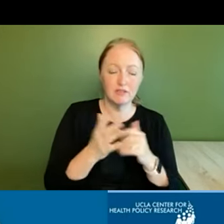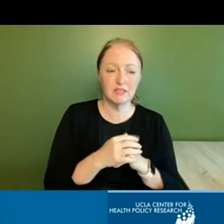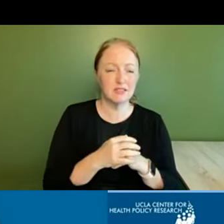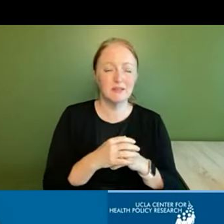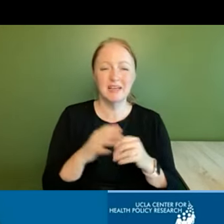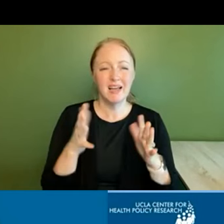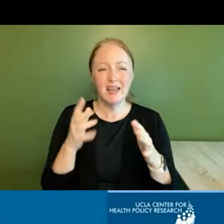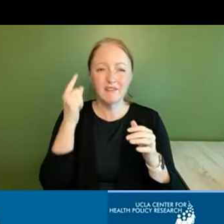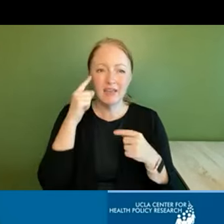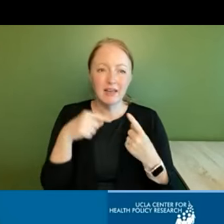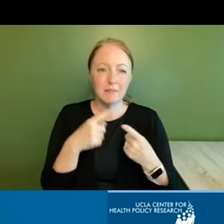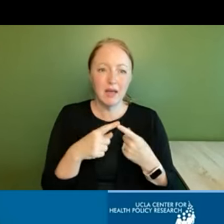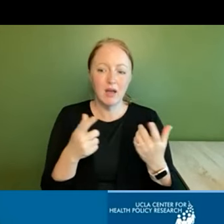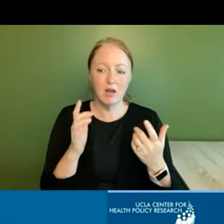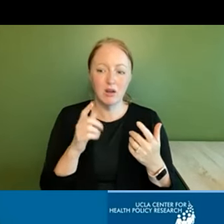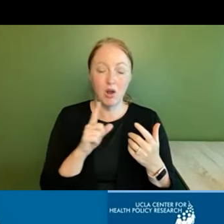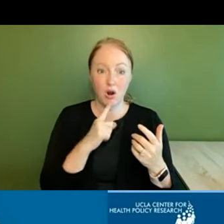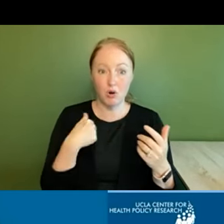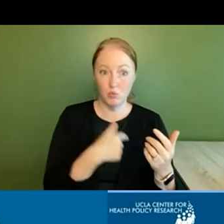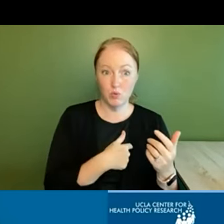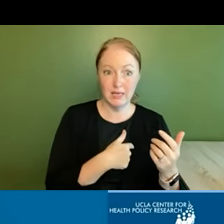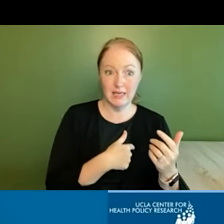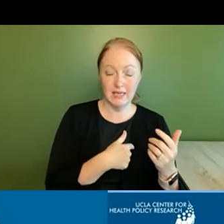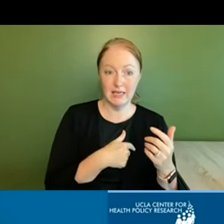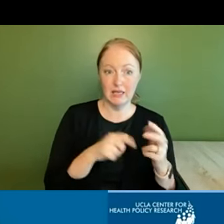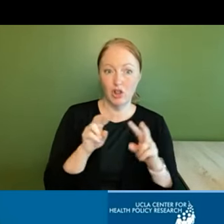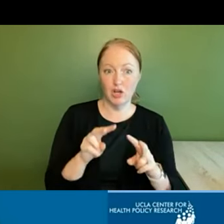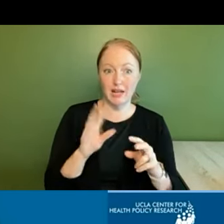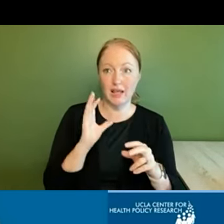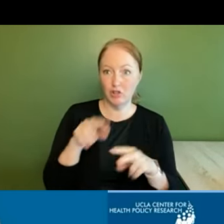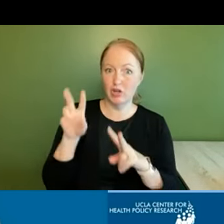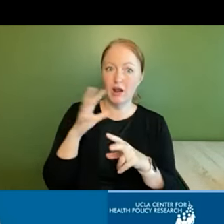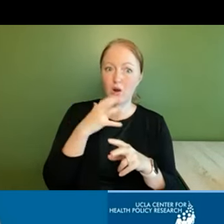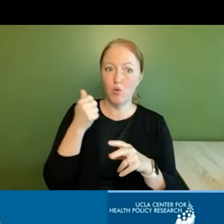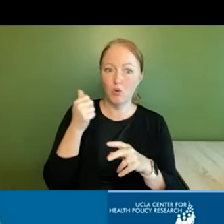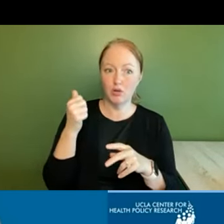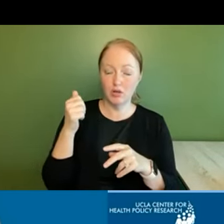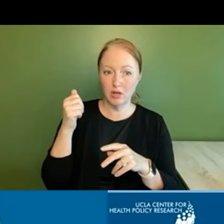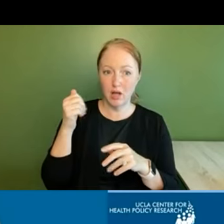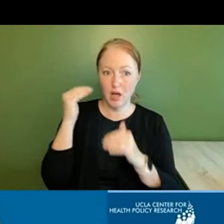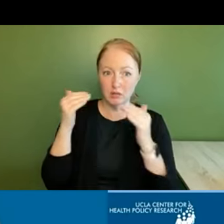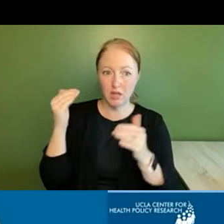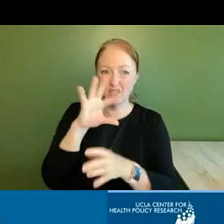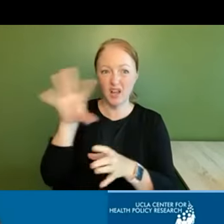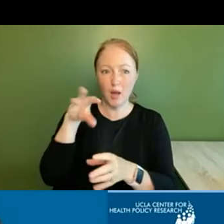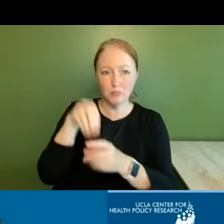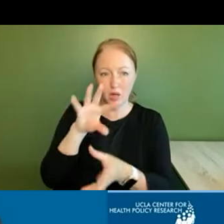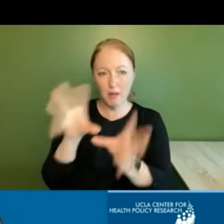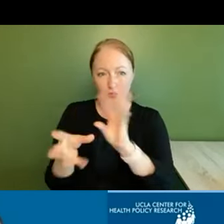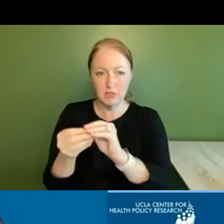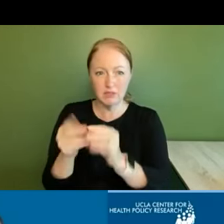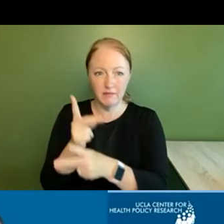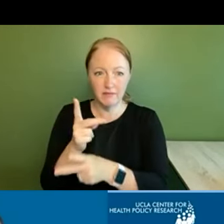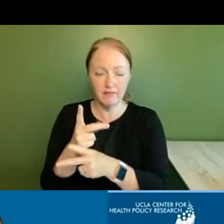sort of thinking about you know are we are we looking at our older adults um comprehensively you know